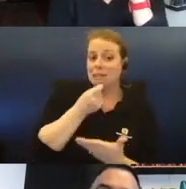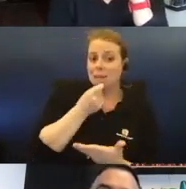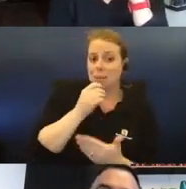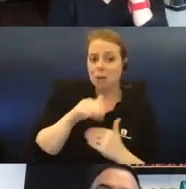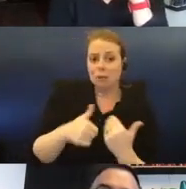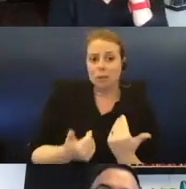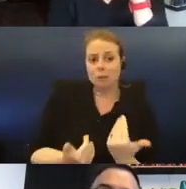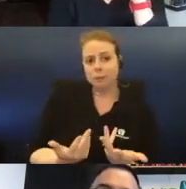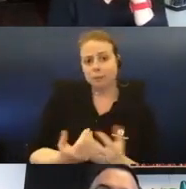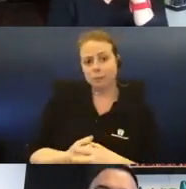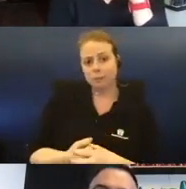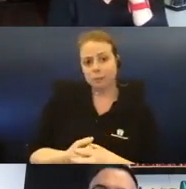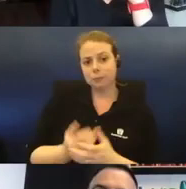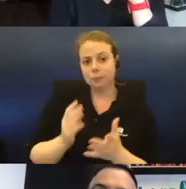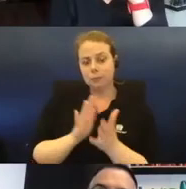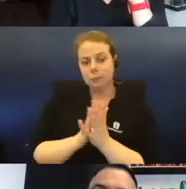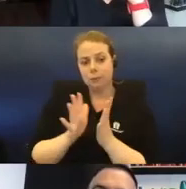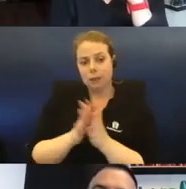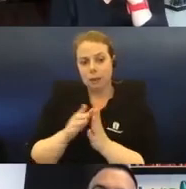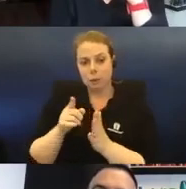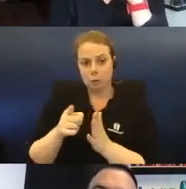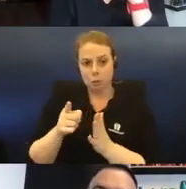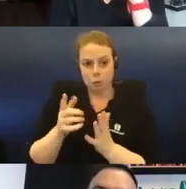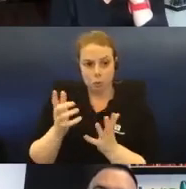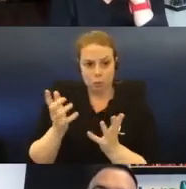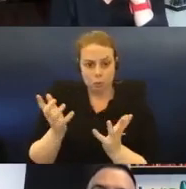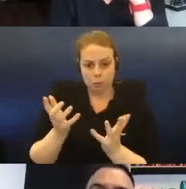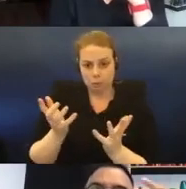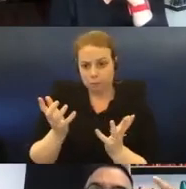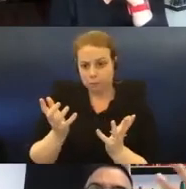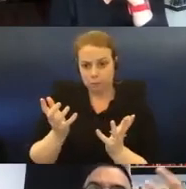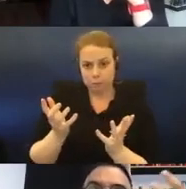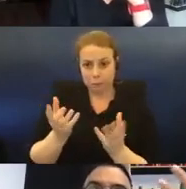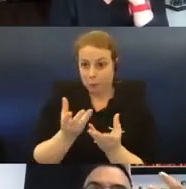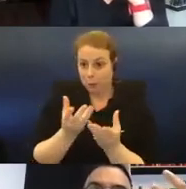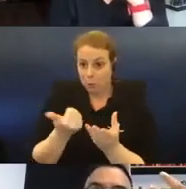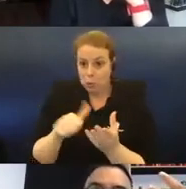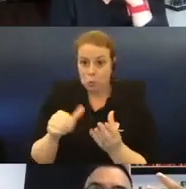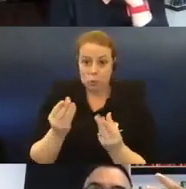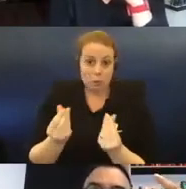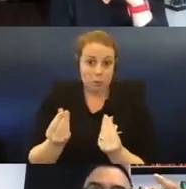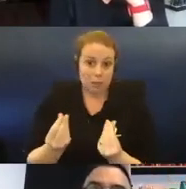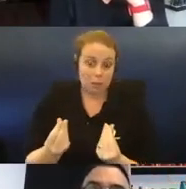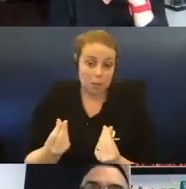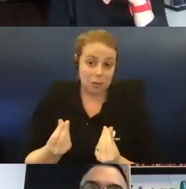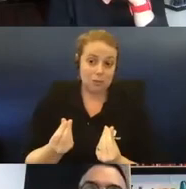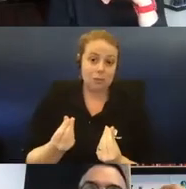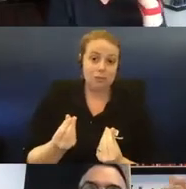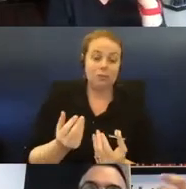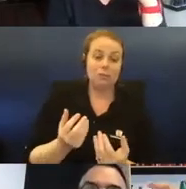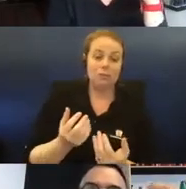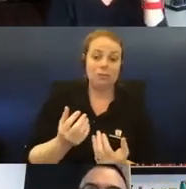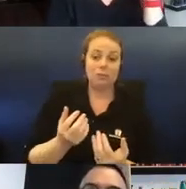how you get this, you know, this material, not just to